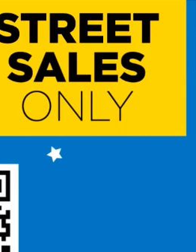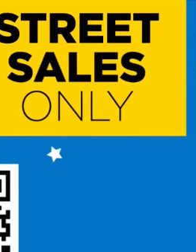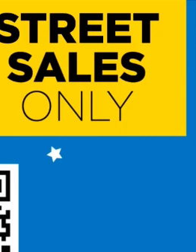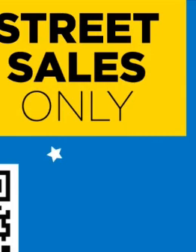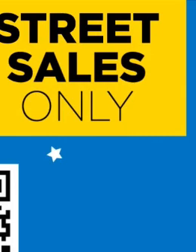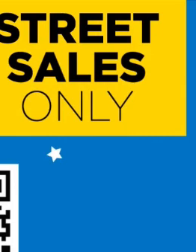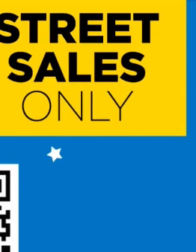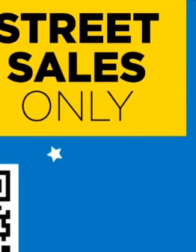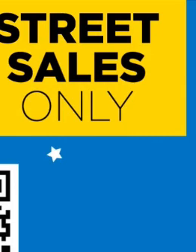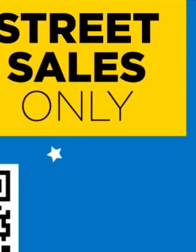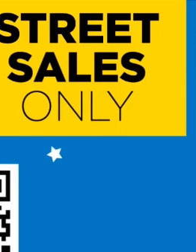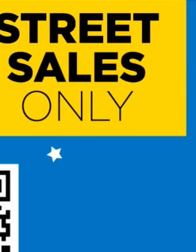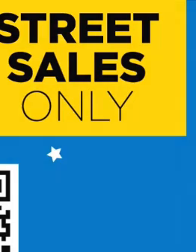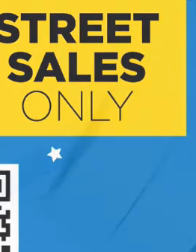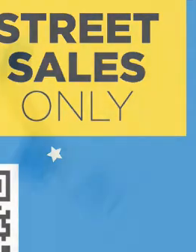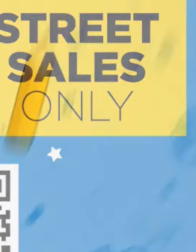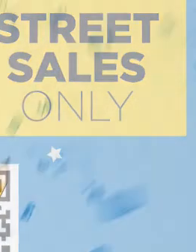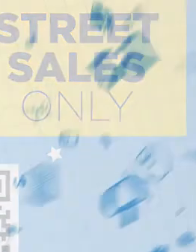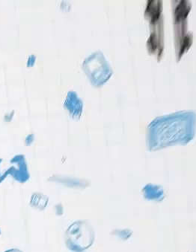activities with Zoe and Zoshi.